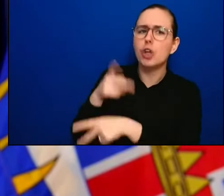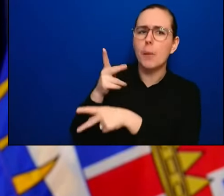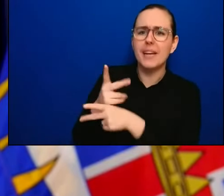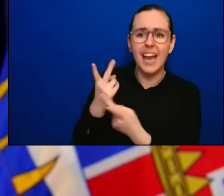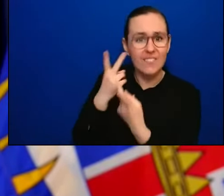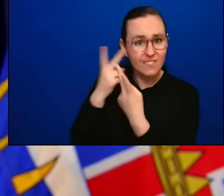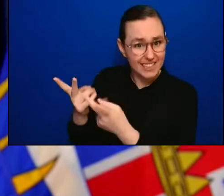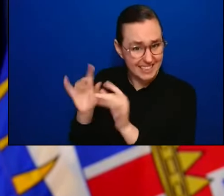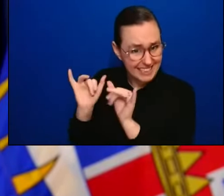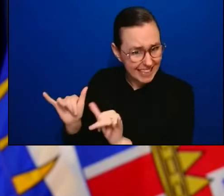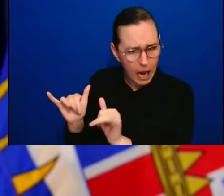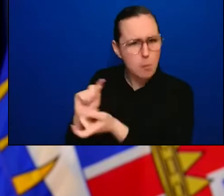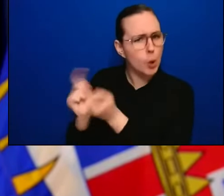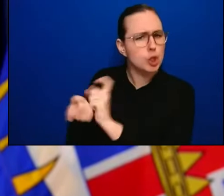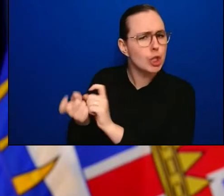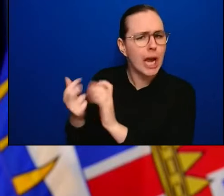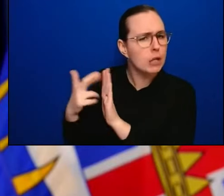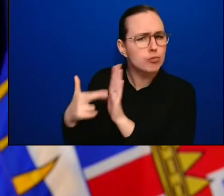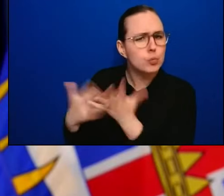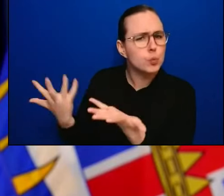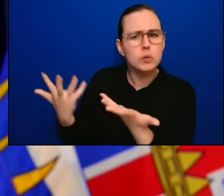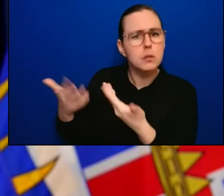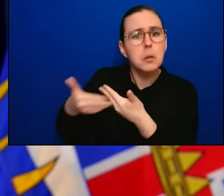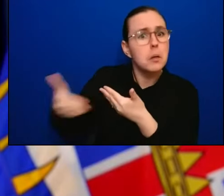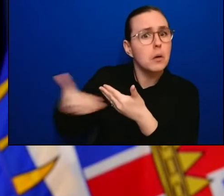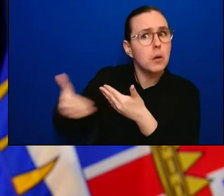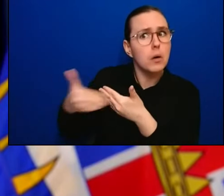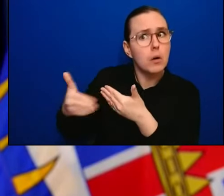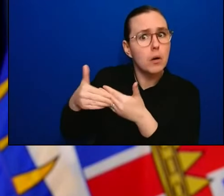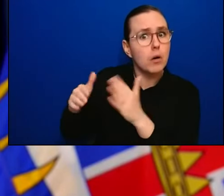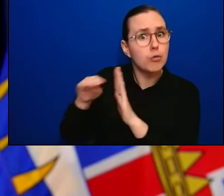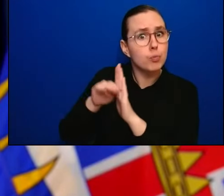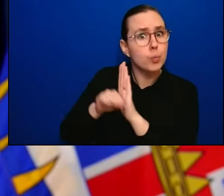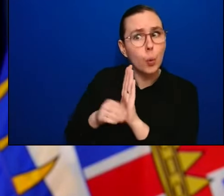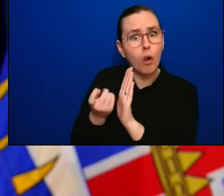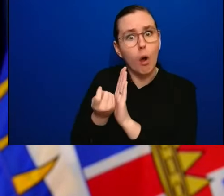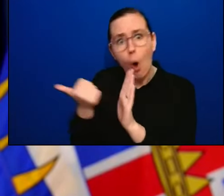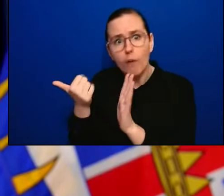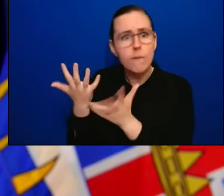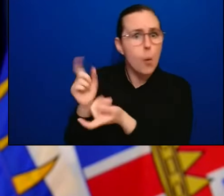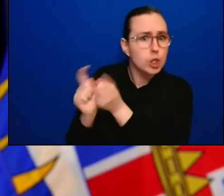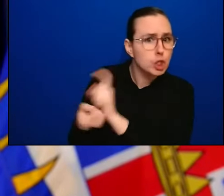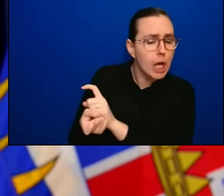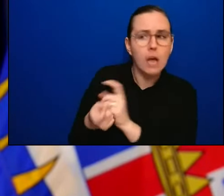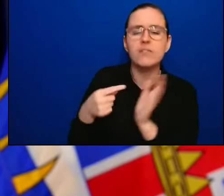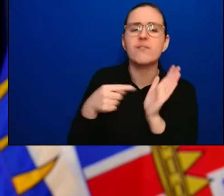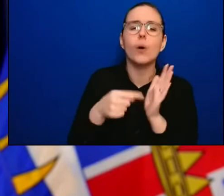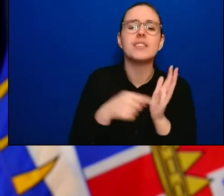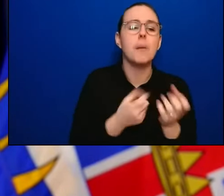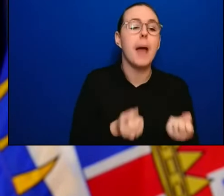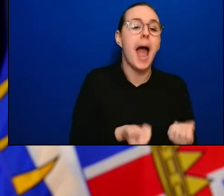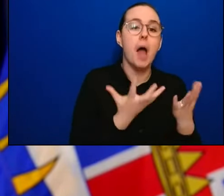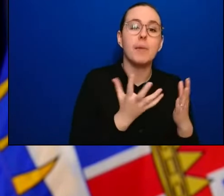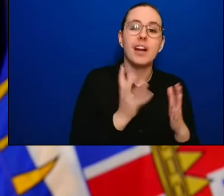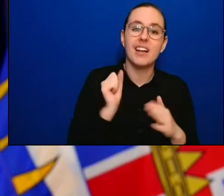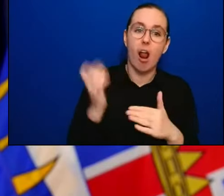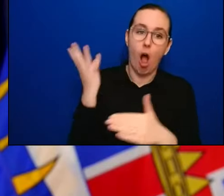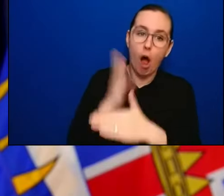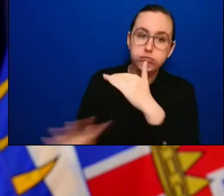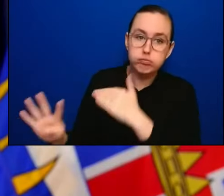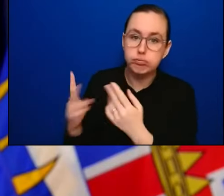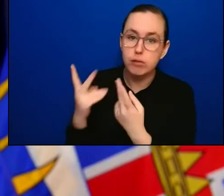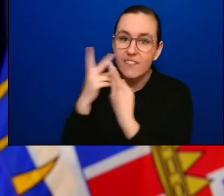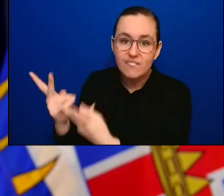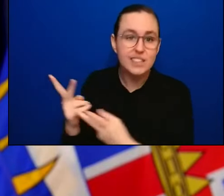expect to see some changes around how many people can come to long-term care? And I'm just hoping for Minister Dix to provide